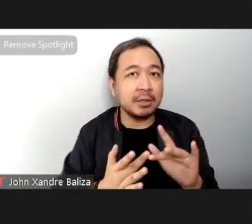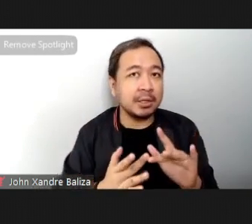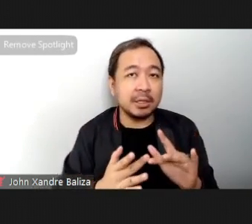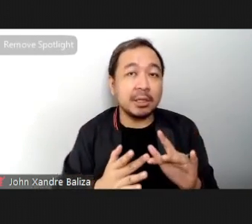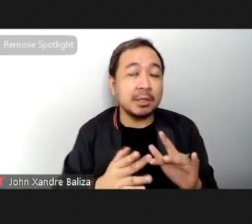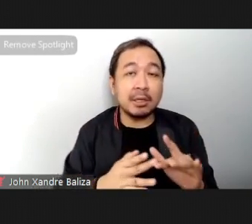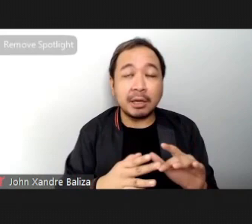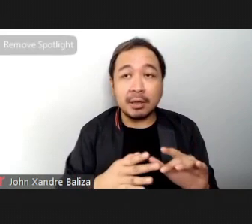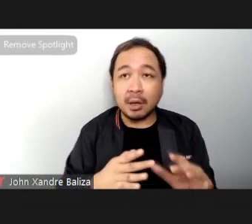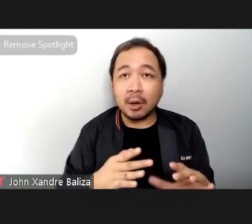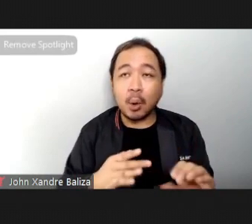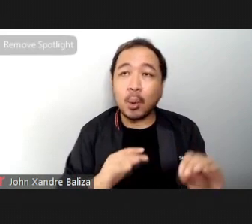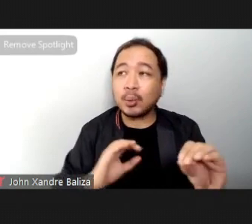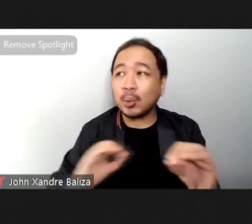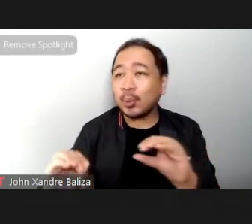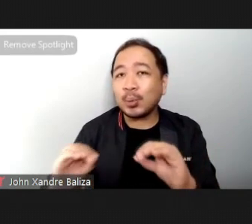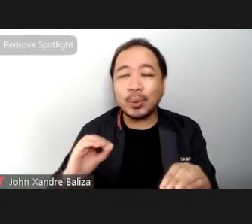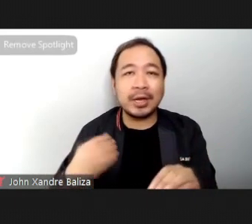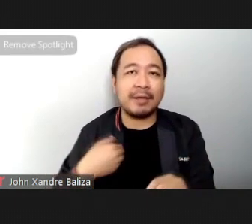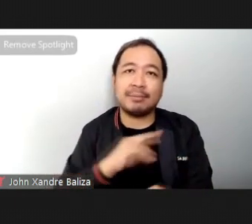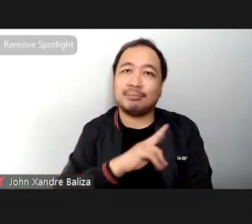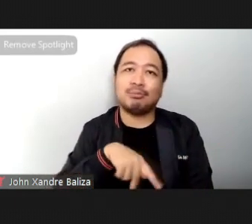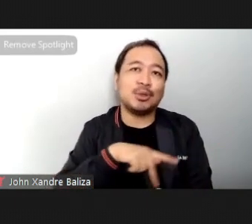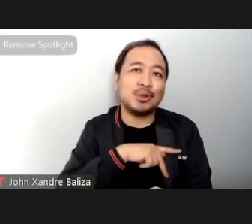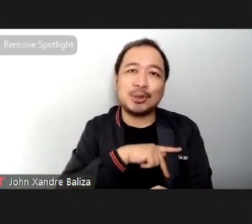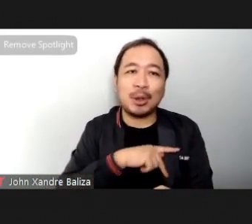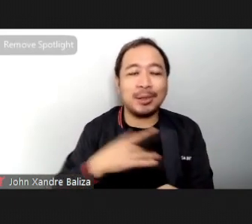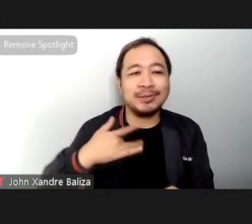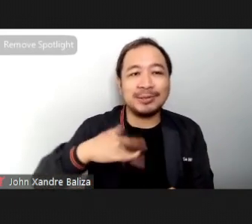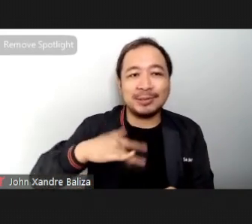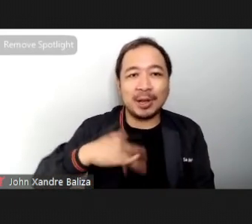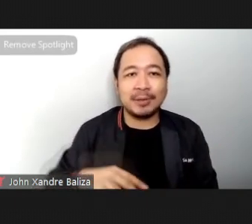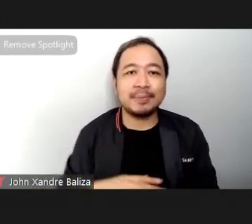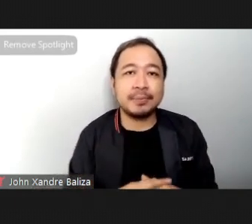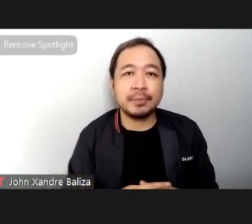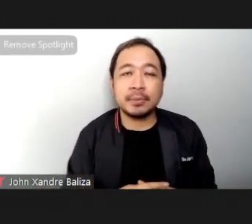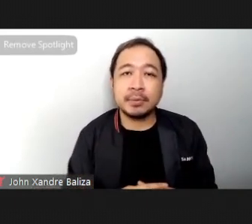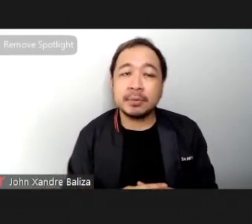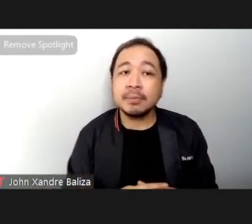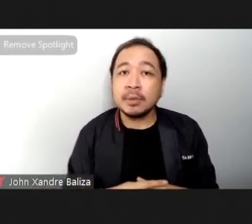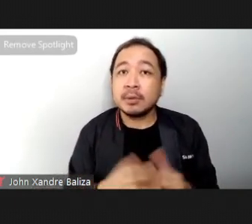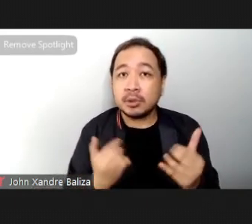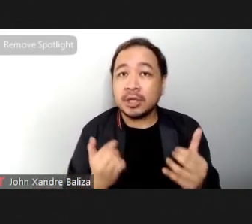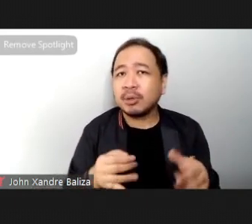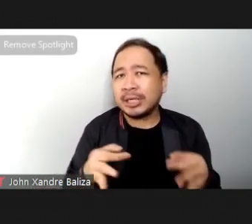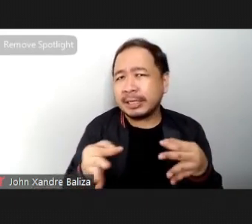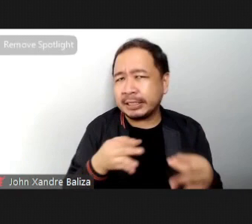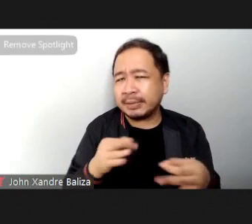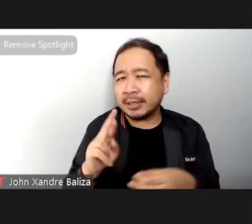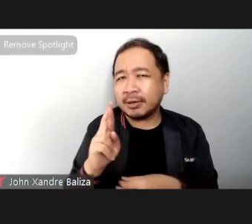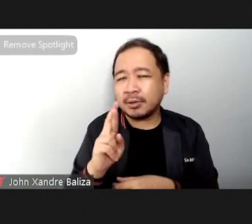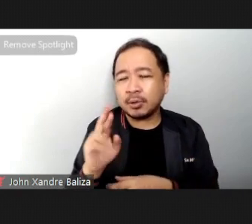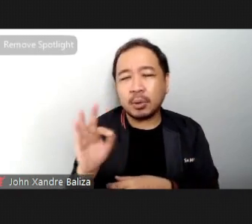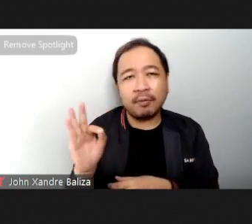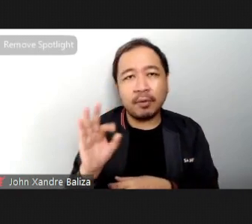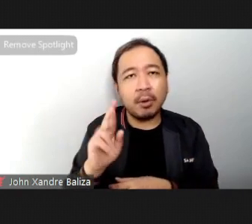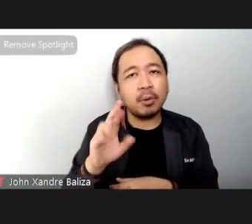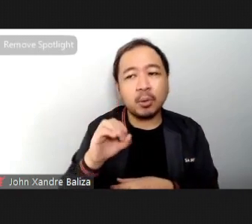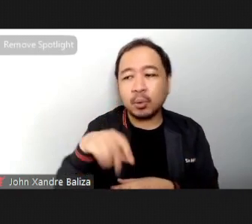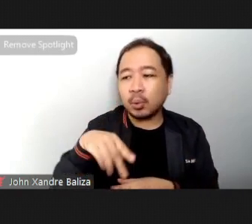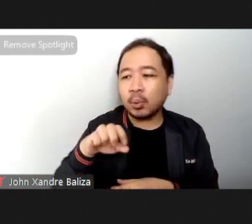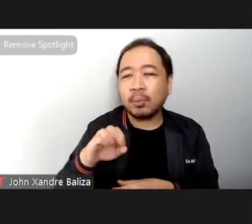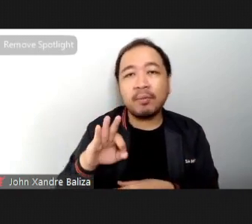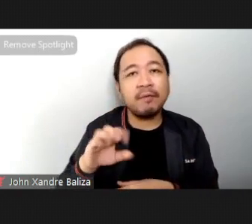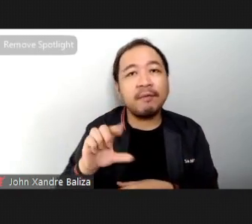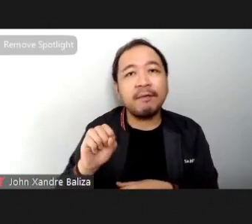has their own signature touch with these things in mind we can define rope flow at least for the purposes of